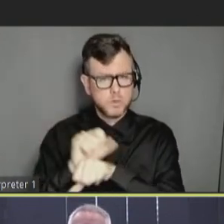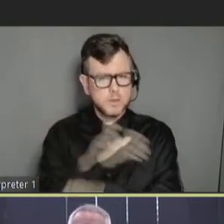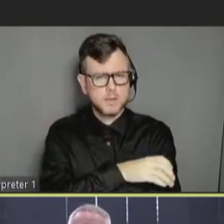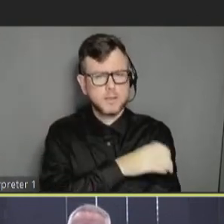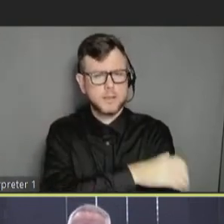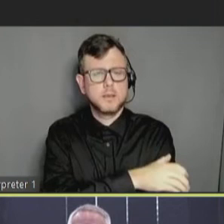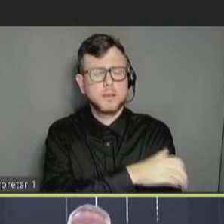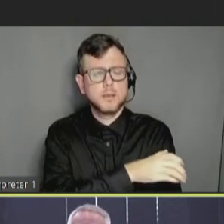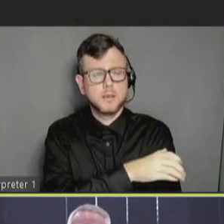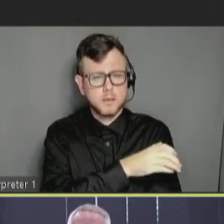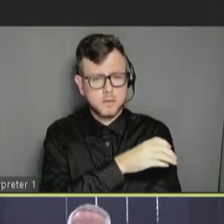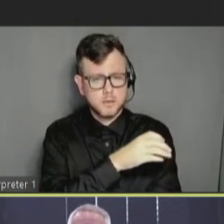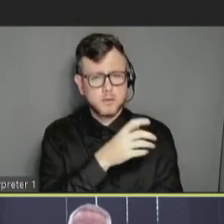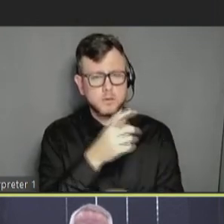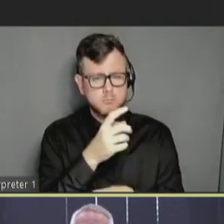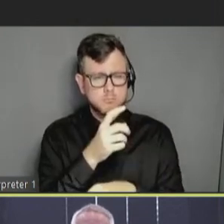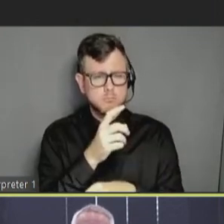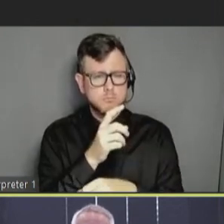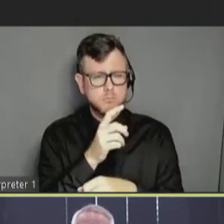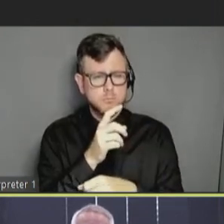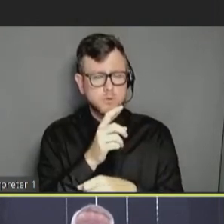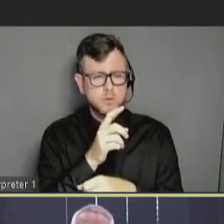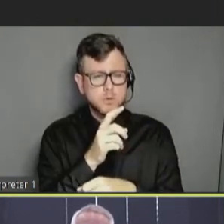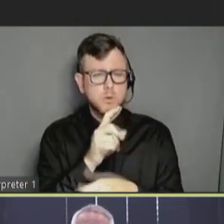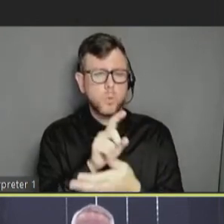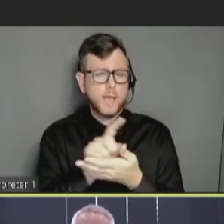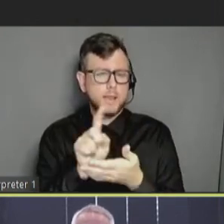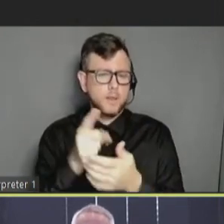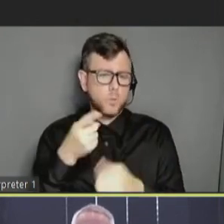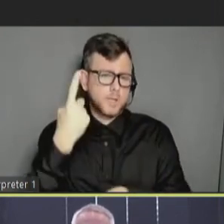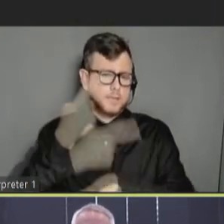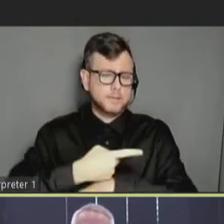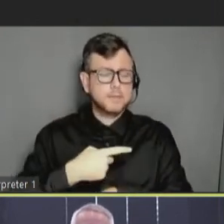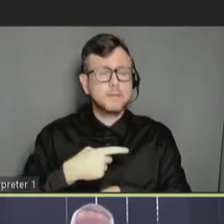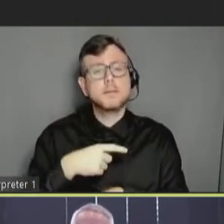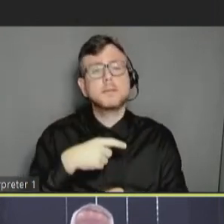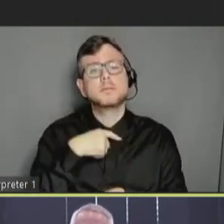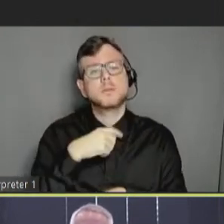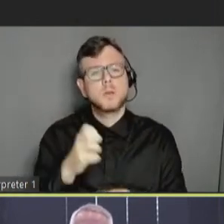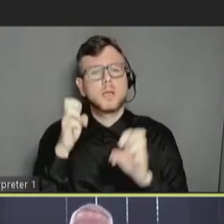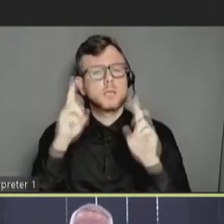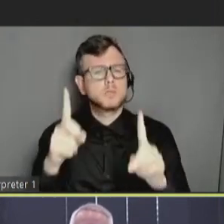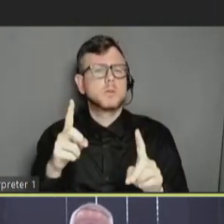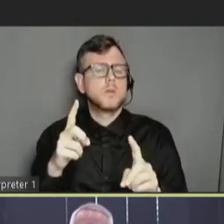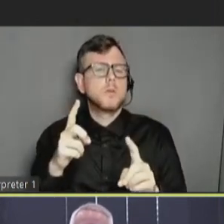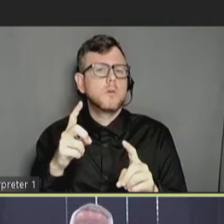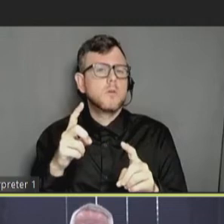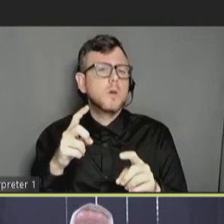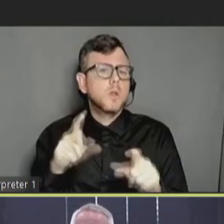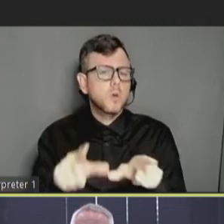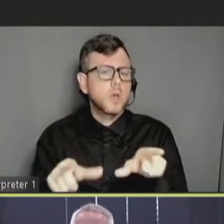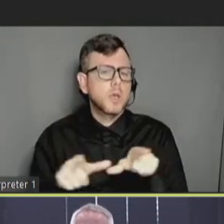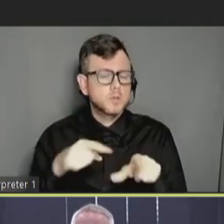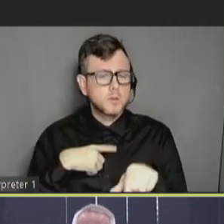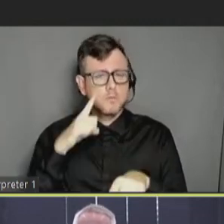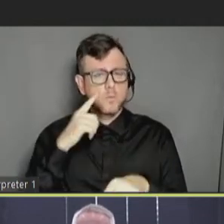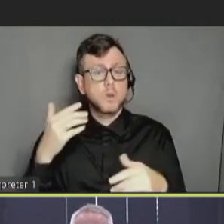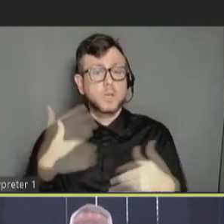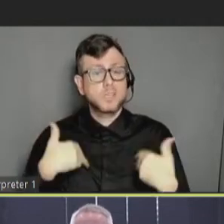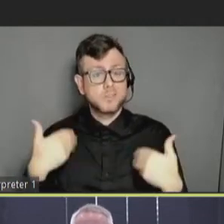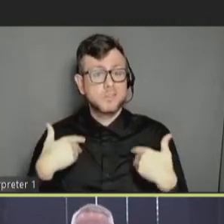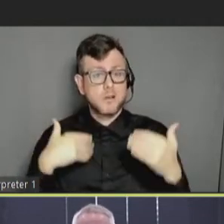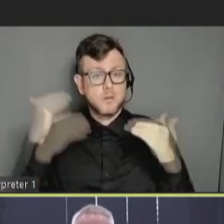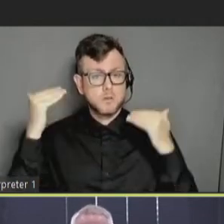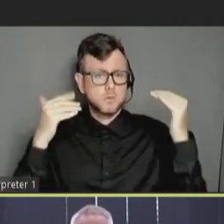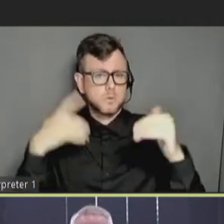one day a week at an educational facility for young adults with developmental disabilities. They've